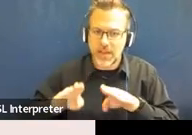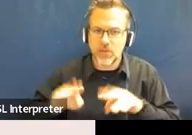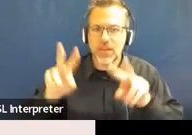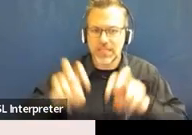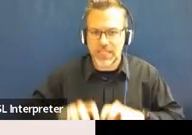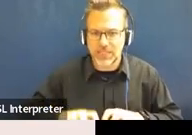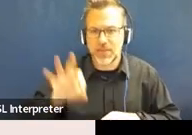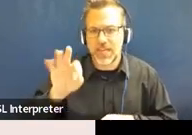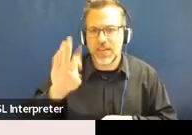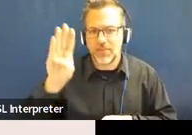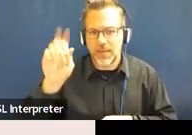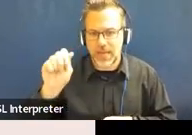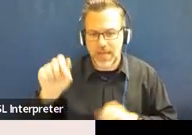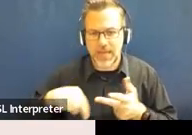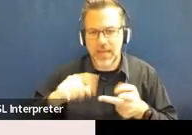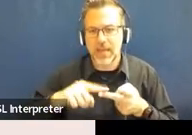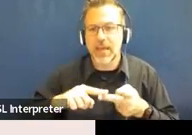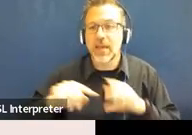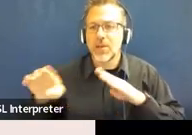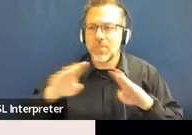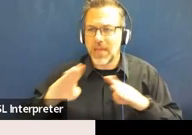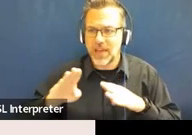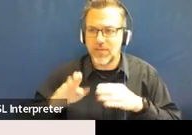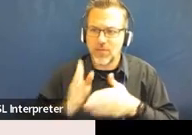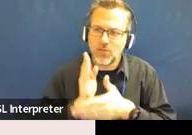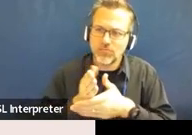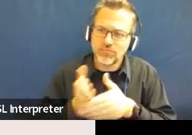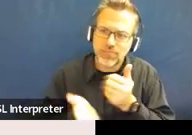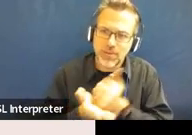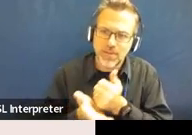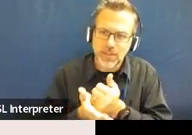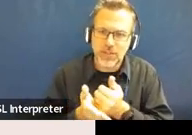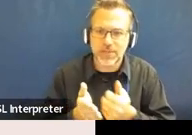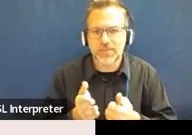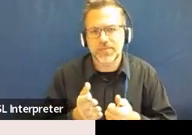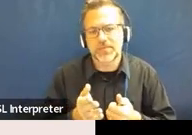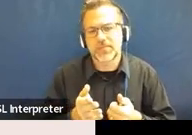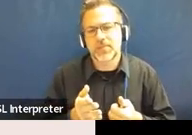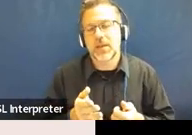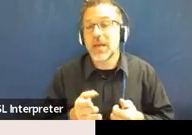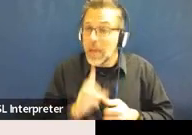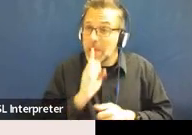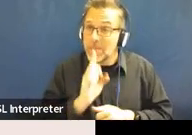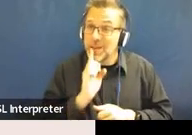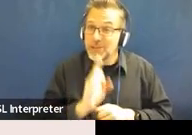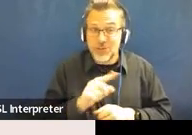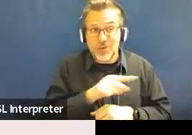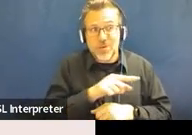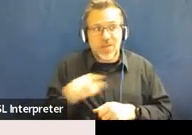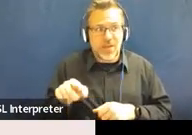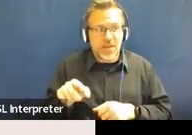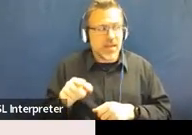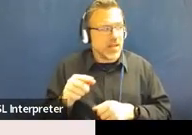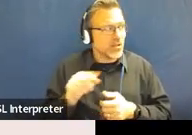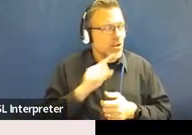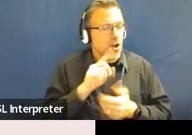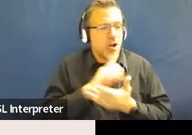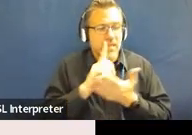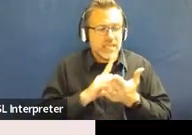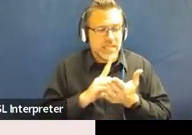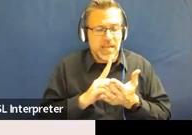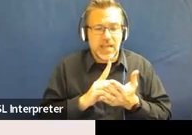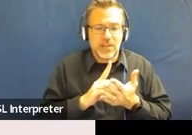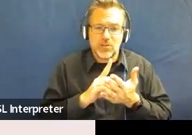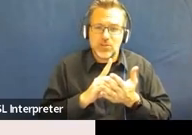intervention, some services or modifications around that piece. And you'd want to make sure that these truly are designed to address